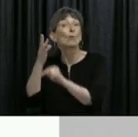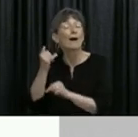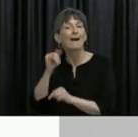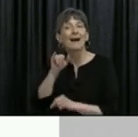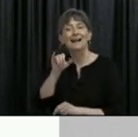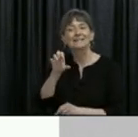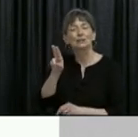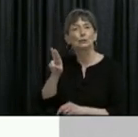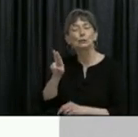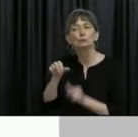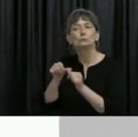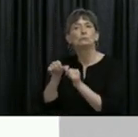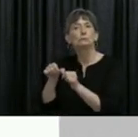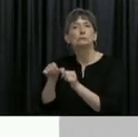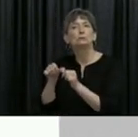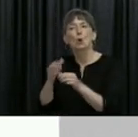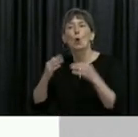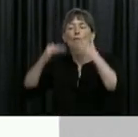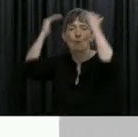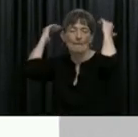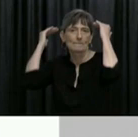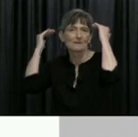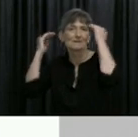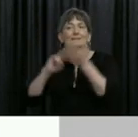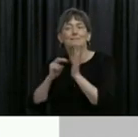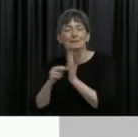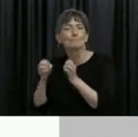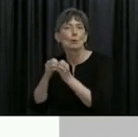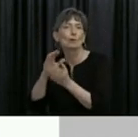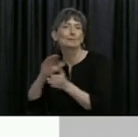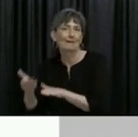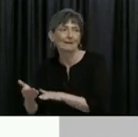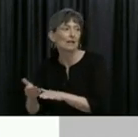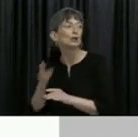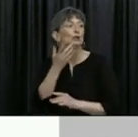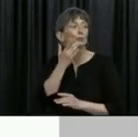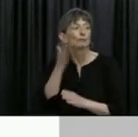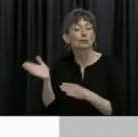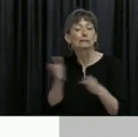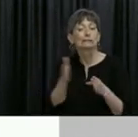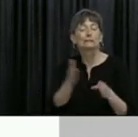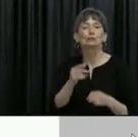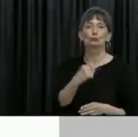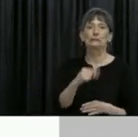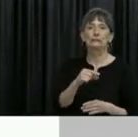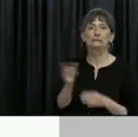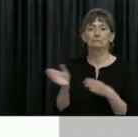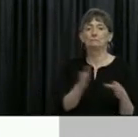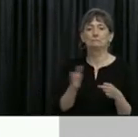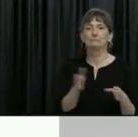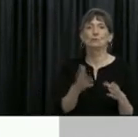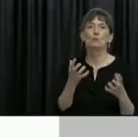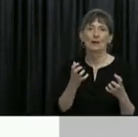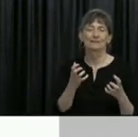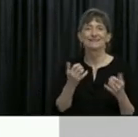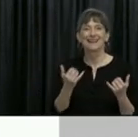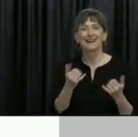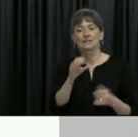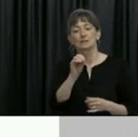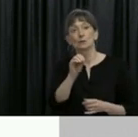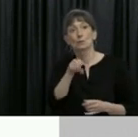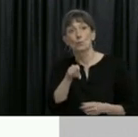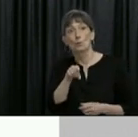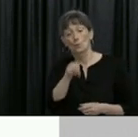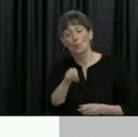ICU cannot contain it. So, you really want to be in the green side and as low as possible. And right now, we're about 0.1